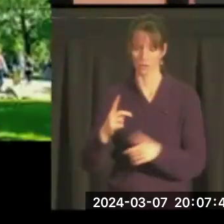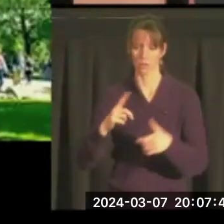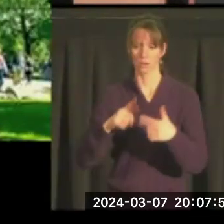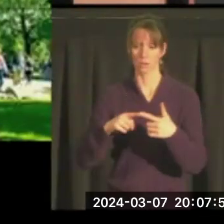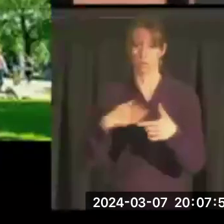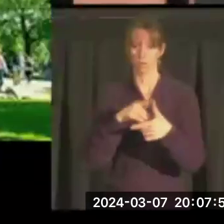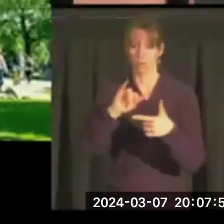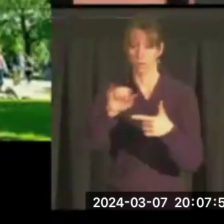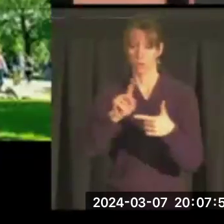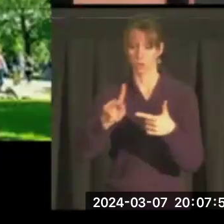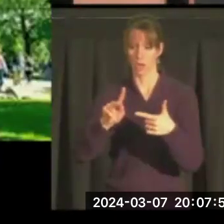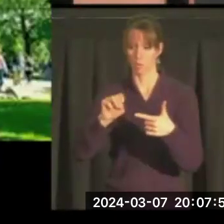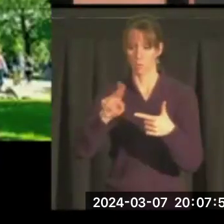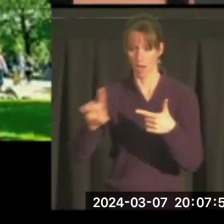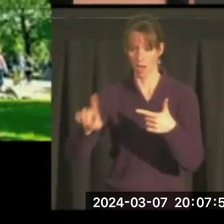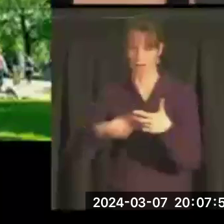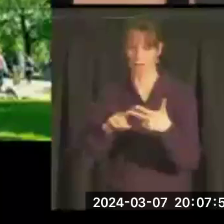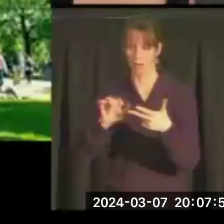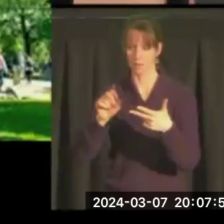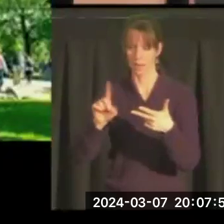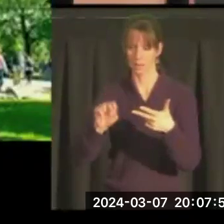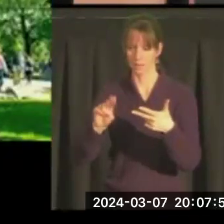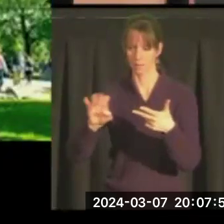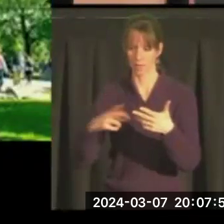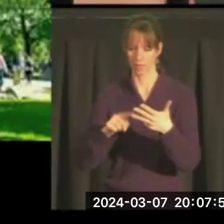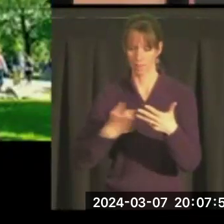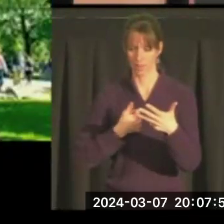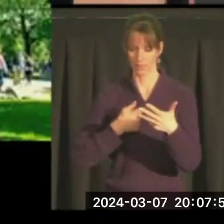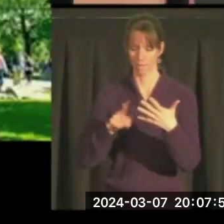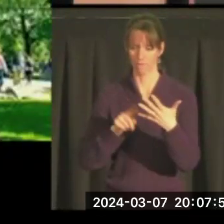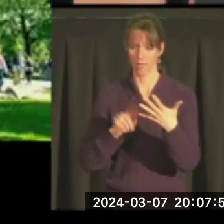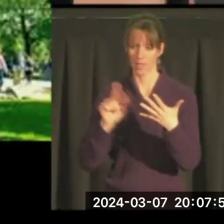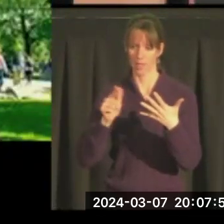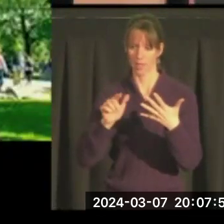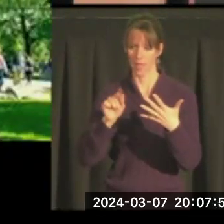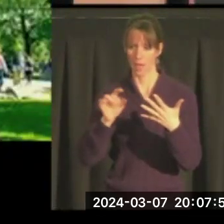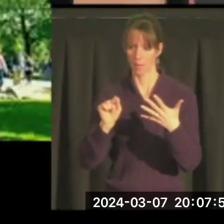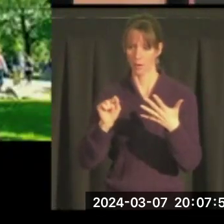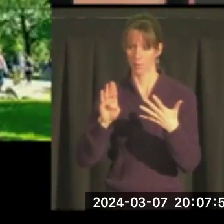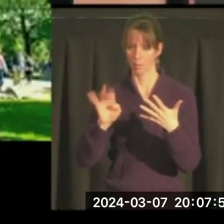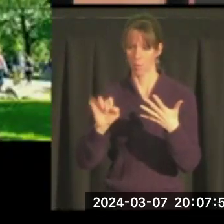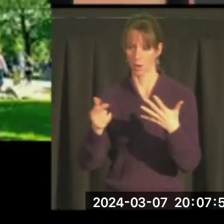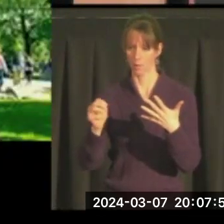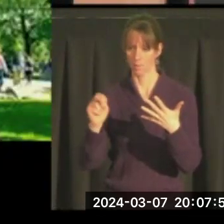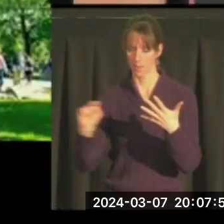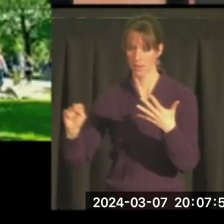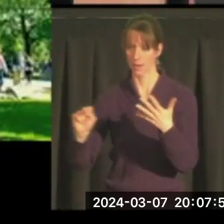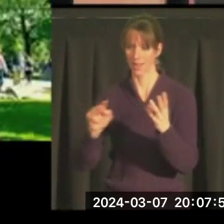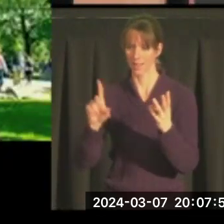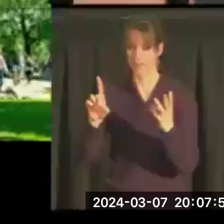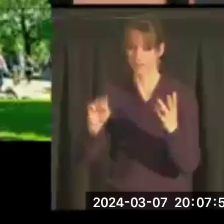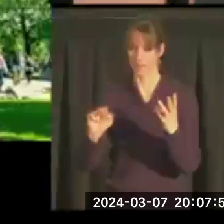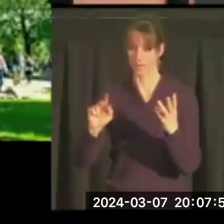Jack Mudd. Dan Smith. Myself. A little bit later, Albert Borgman and a very good friend, Dan Lambros,